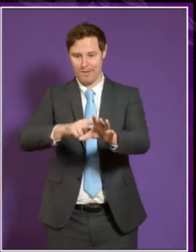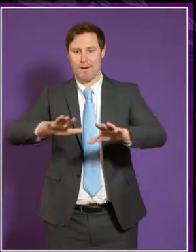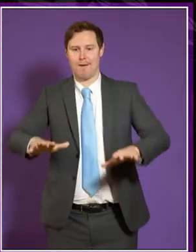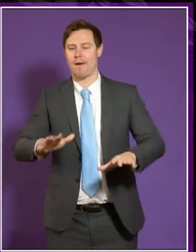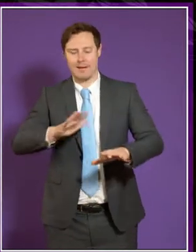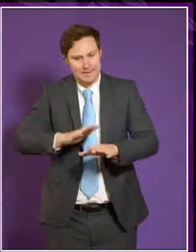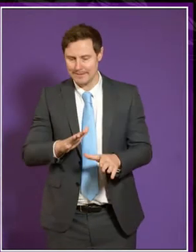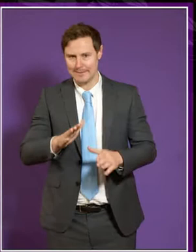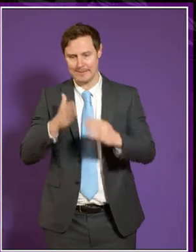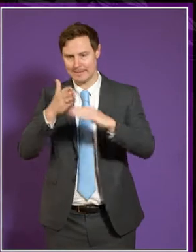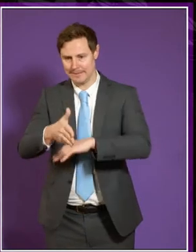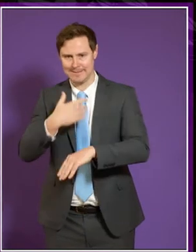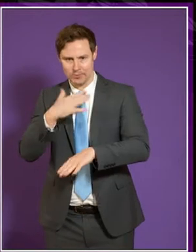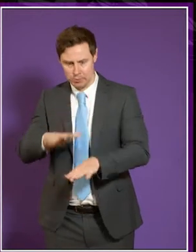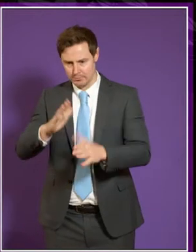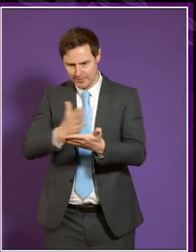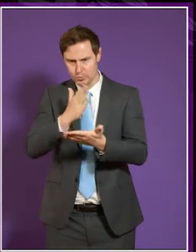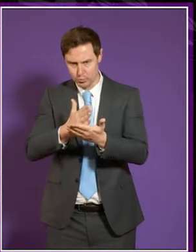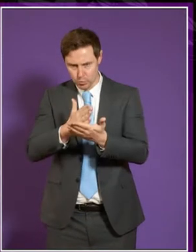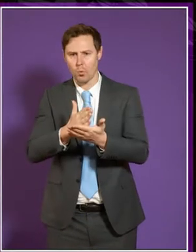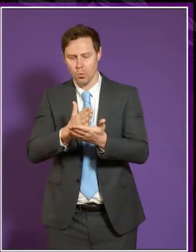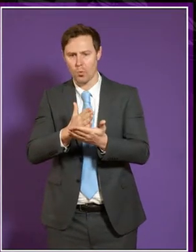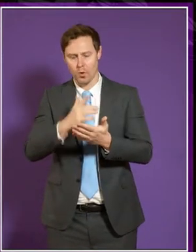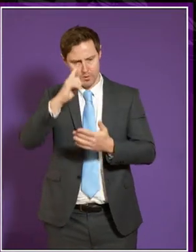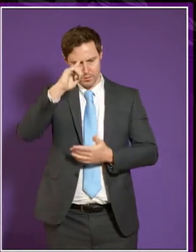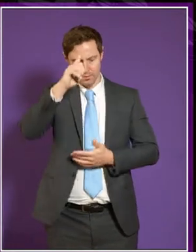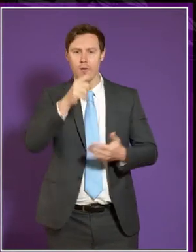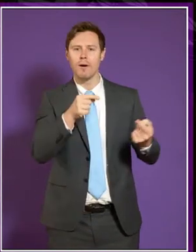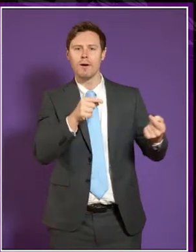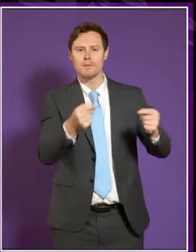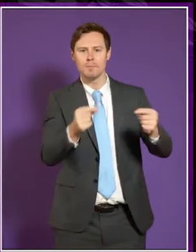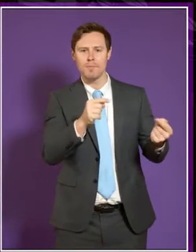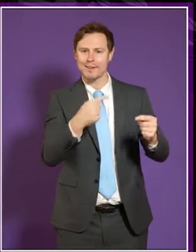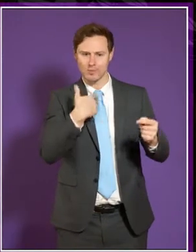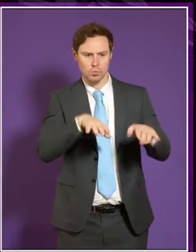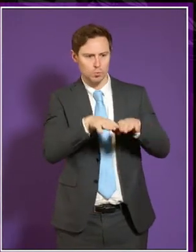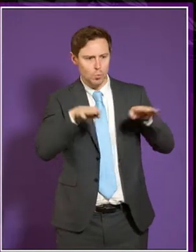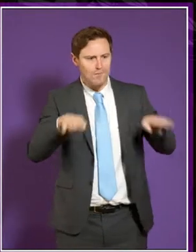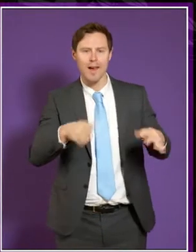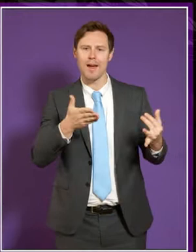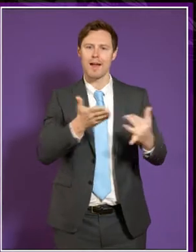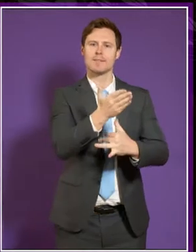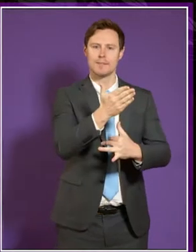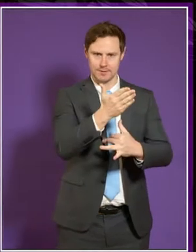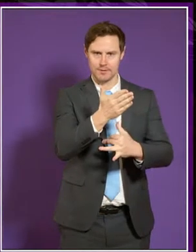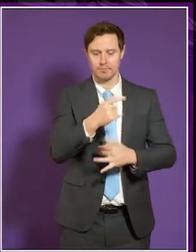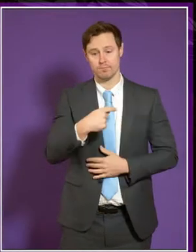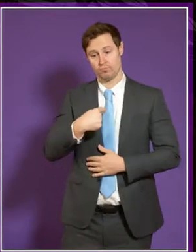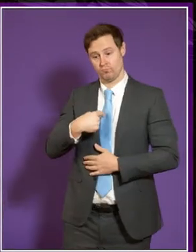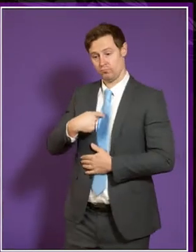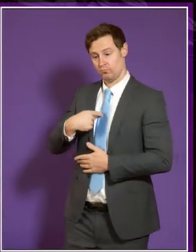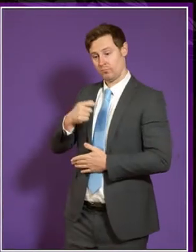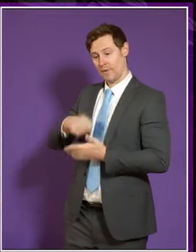And that it was important to try and maintain a kind of debate about issues of fair access. So on the Commissioner